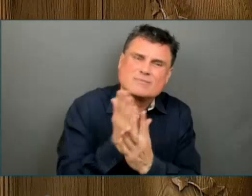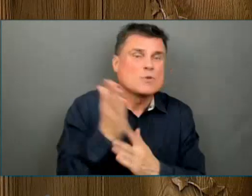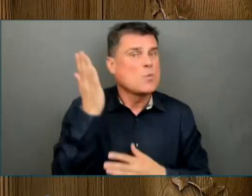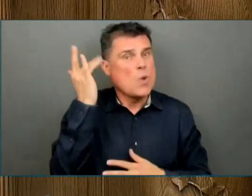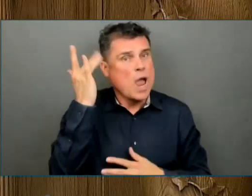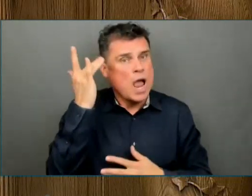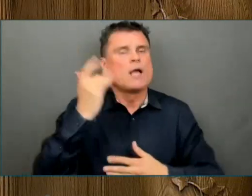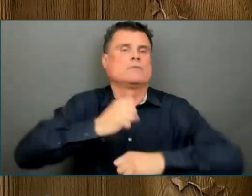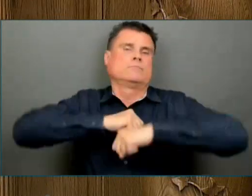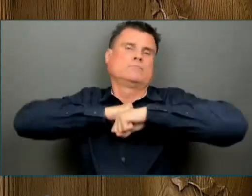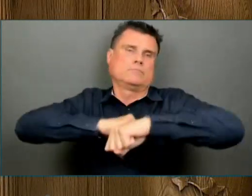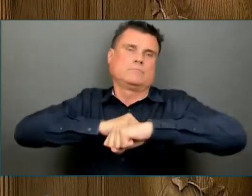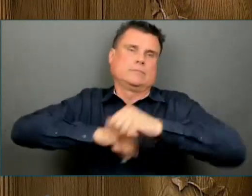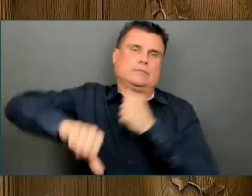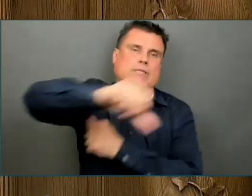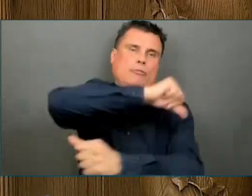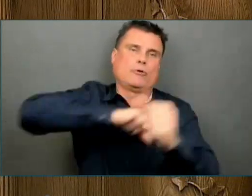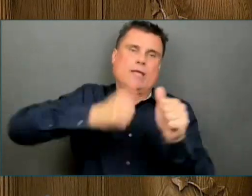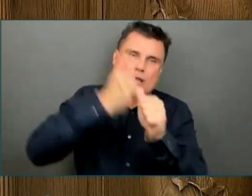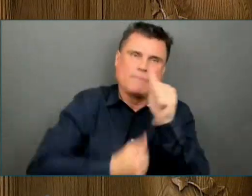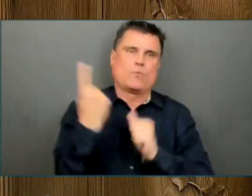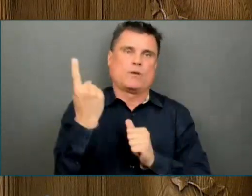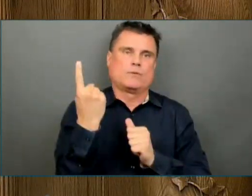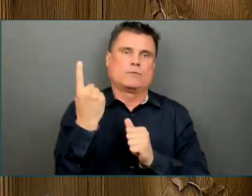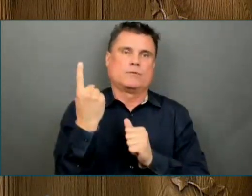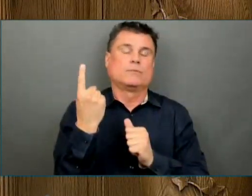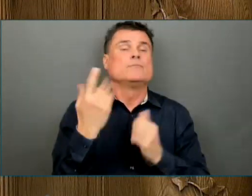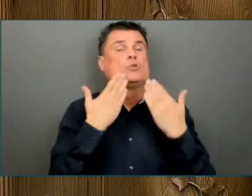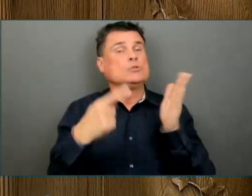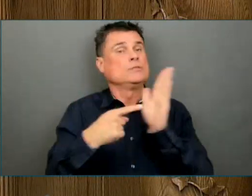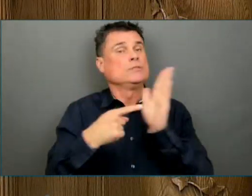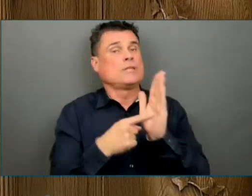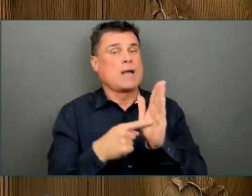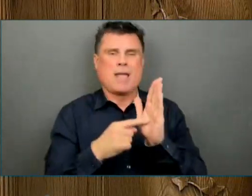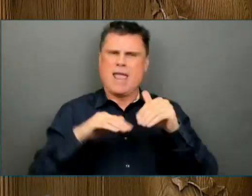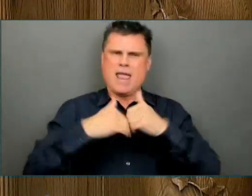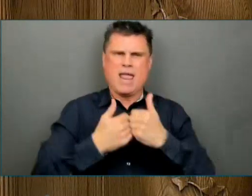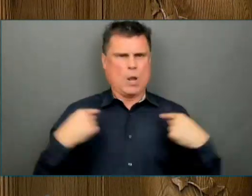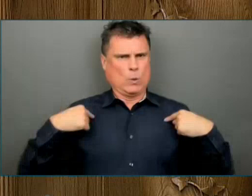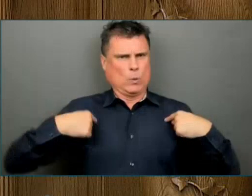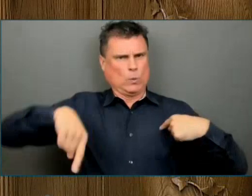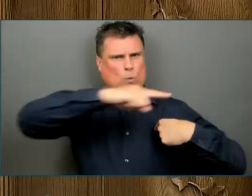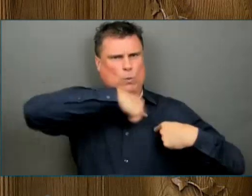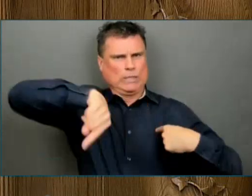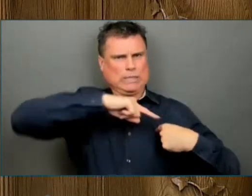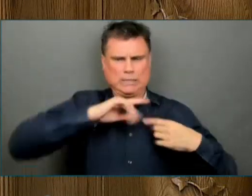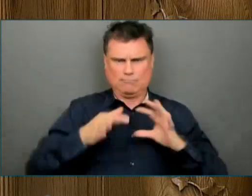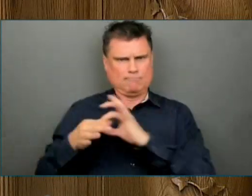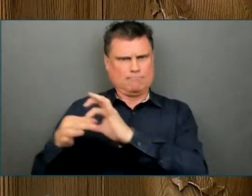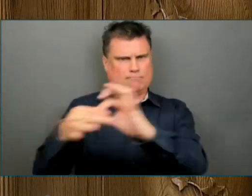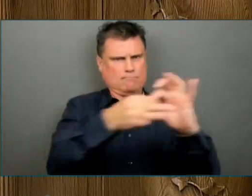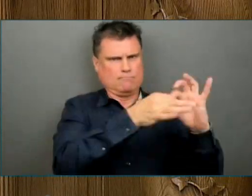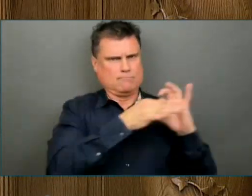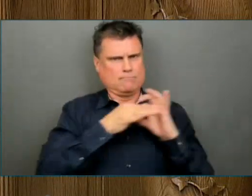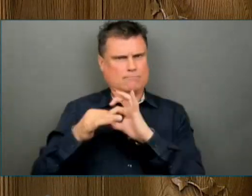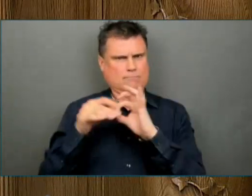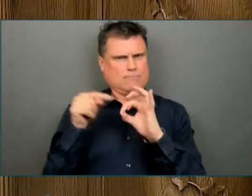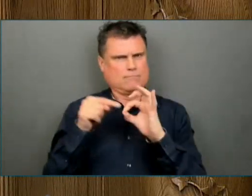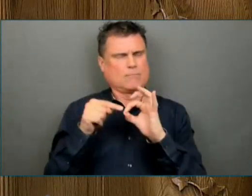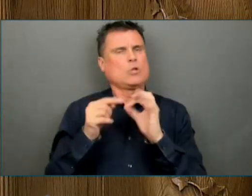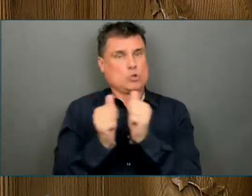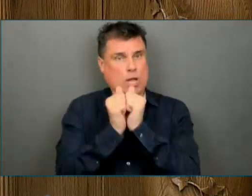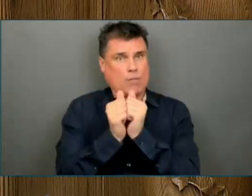to get us safely through to the end of the pandemic, so that we can start building towards that brighter future we know is possible.